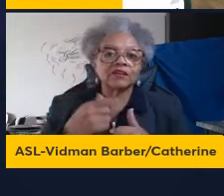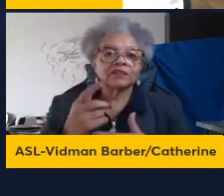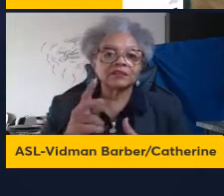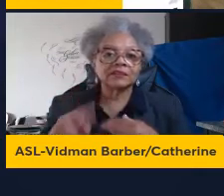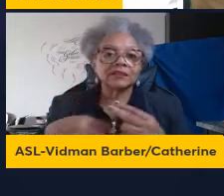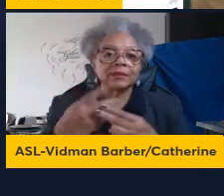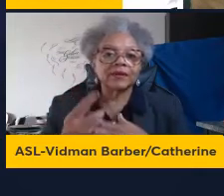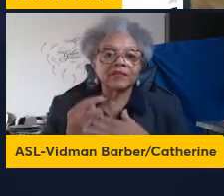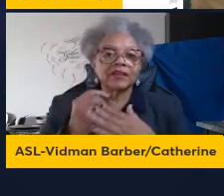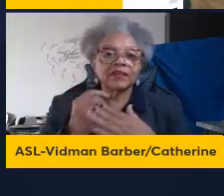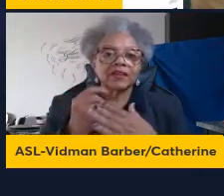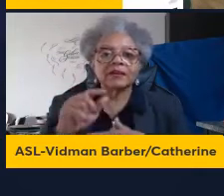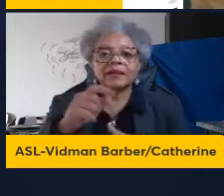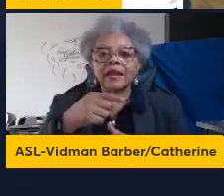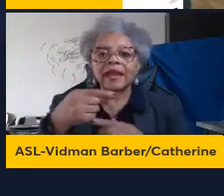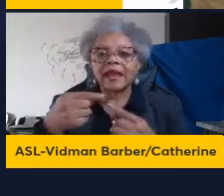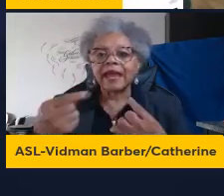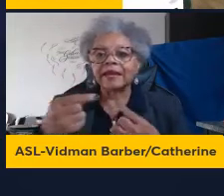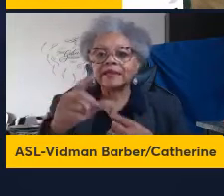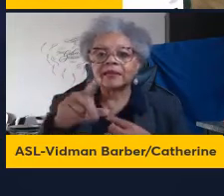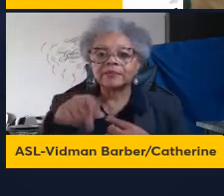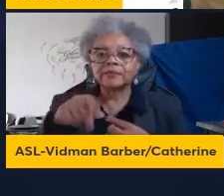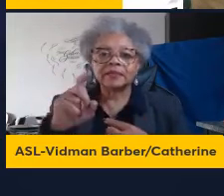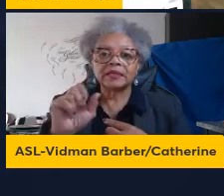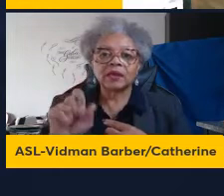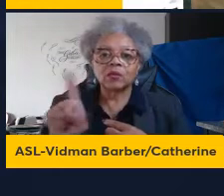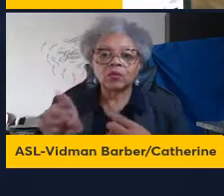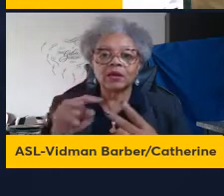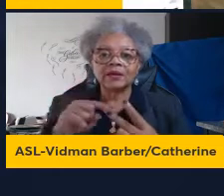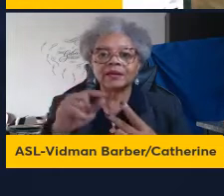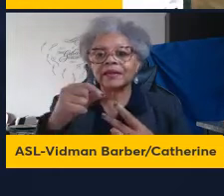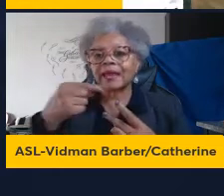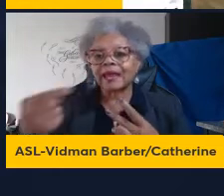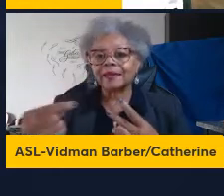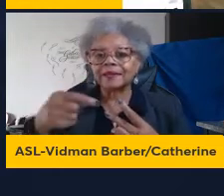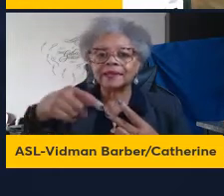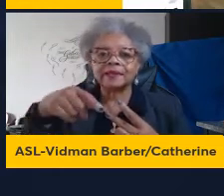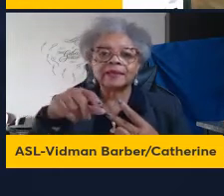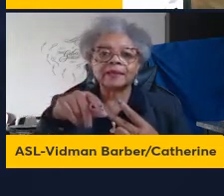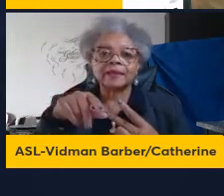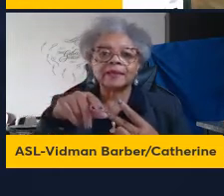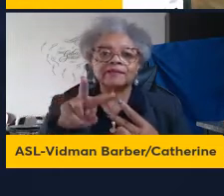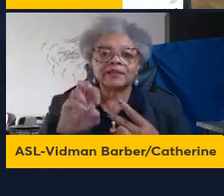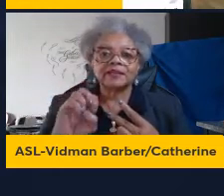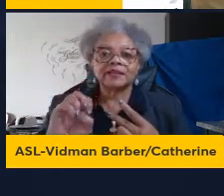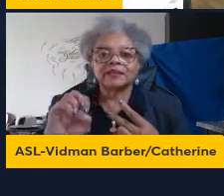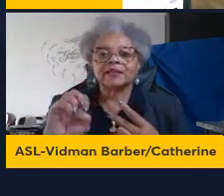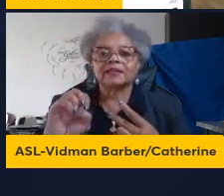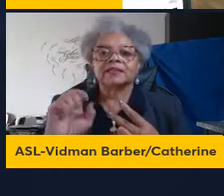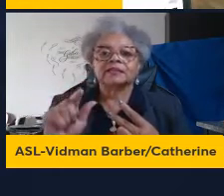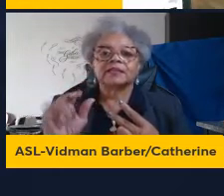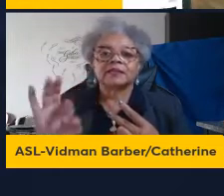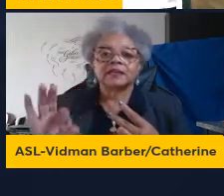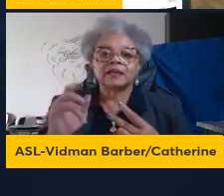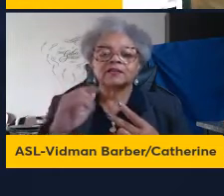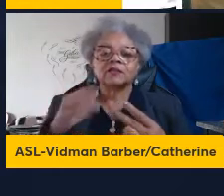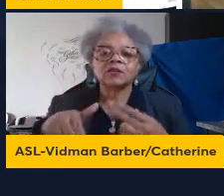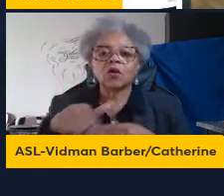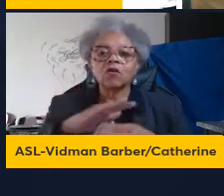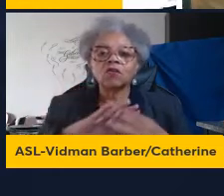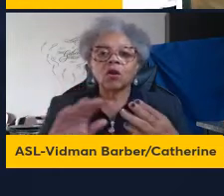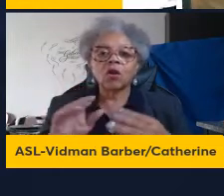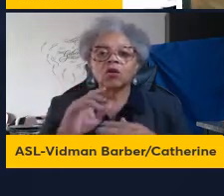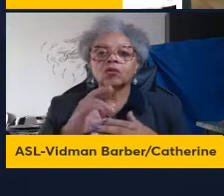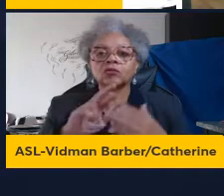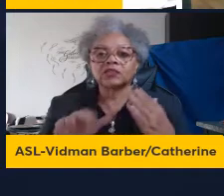of anti-PD-L1 and anti-EPGF, which has an overall response rate of 27%. So we need to